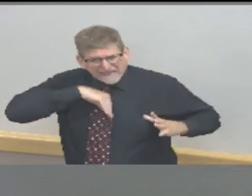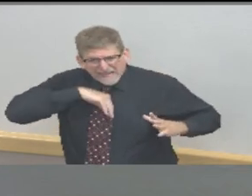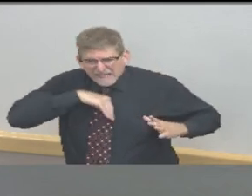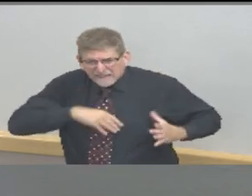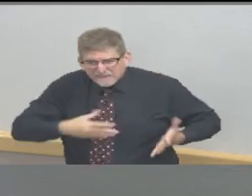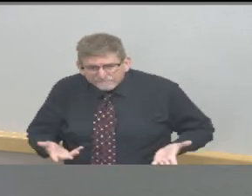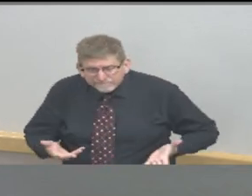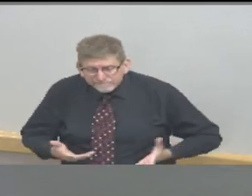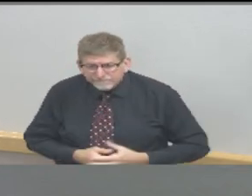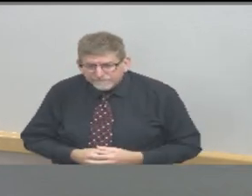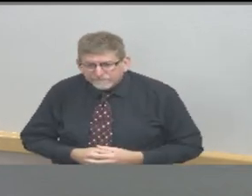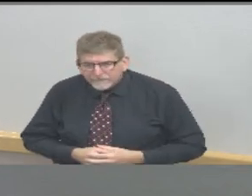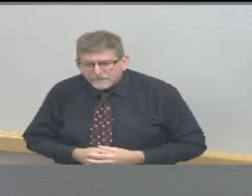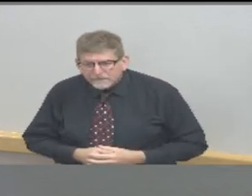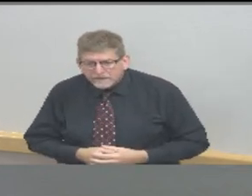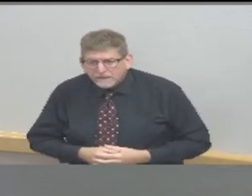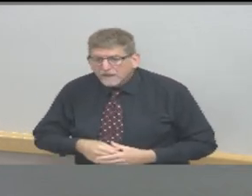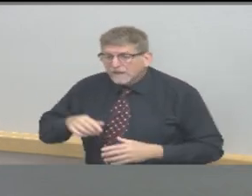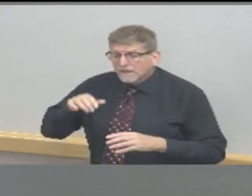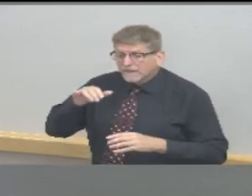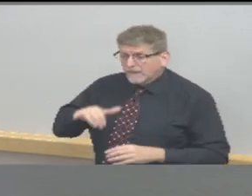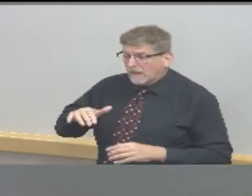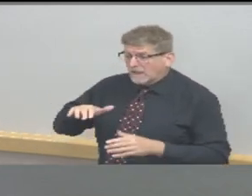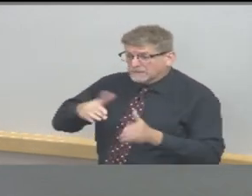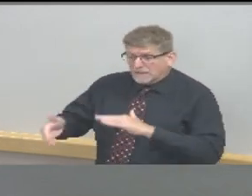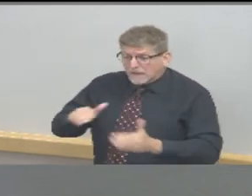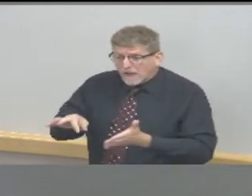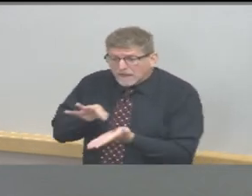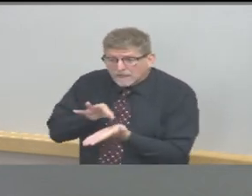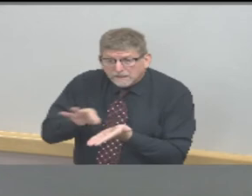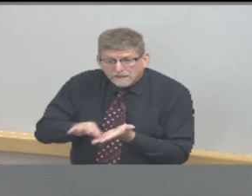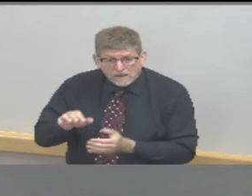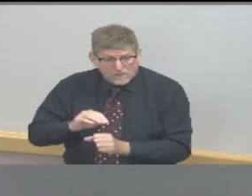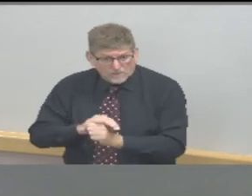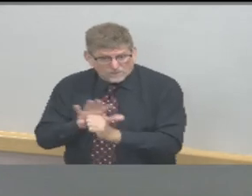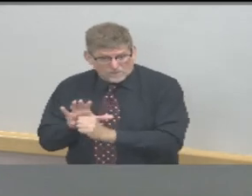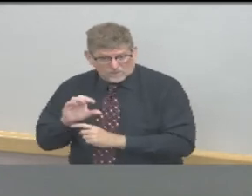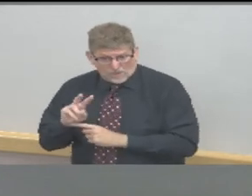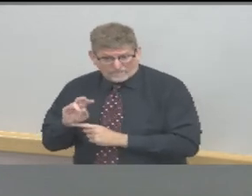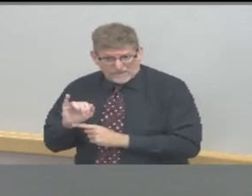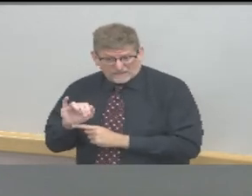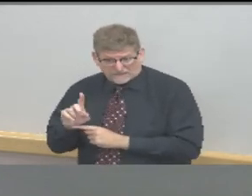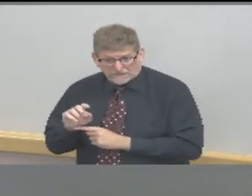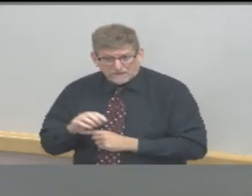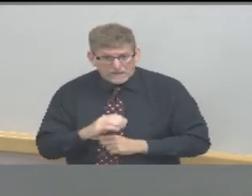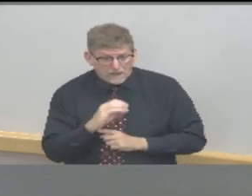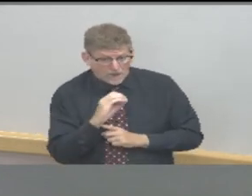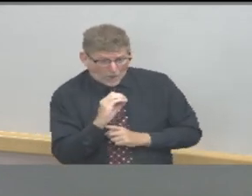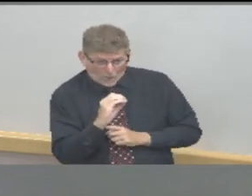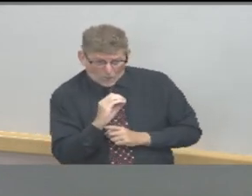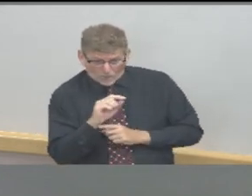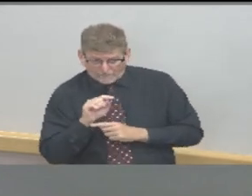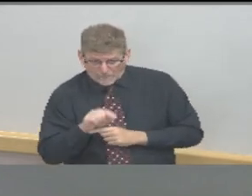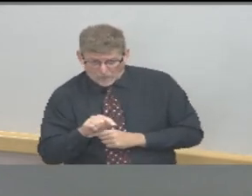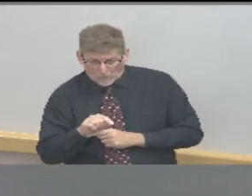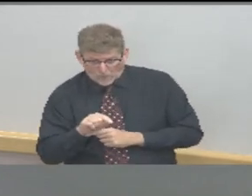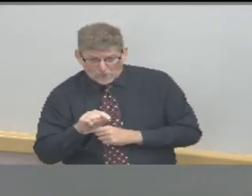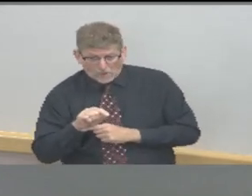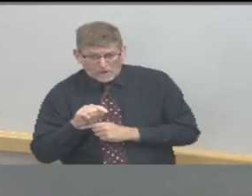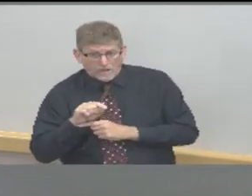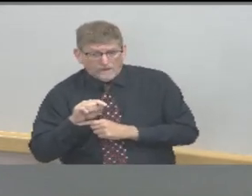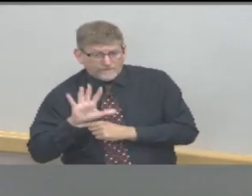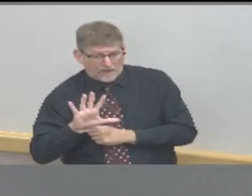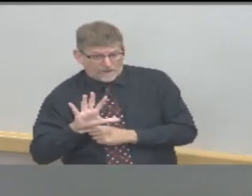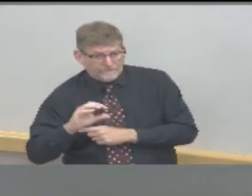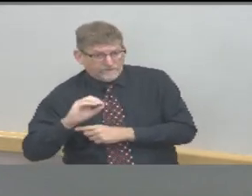.58 percent that is six times higher than the mortality rate for influenza which is 0.1 percent